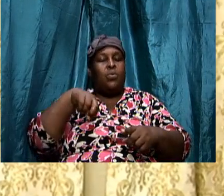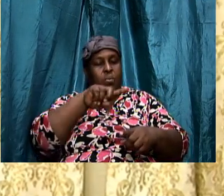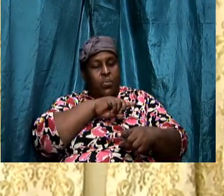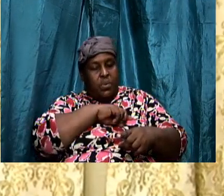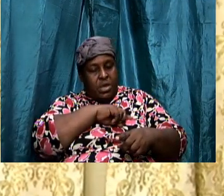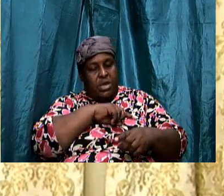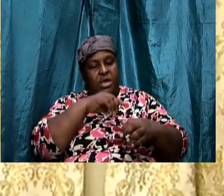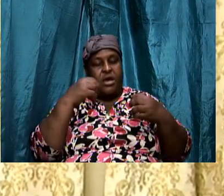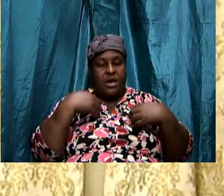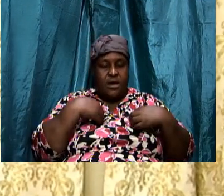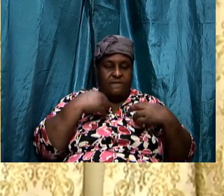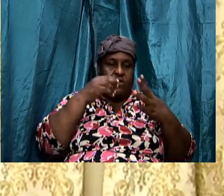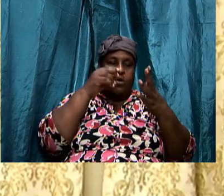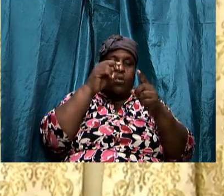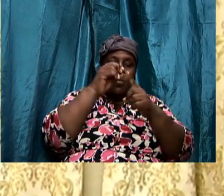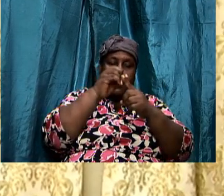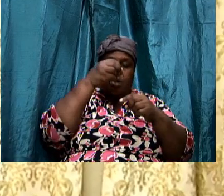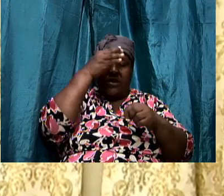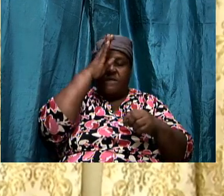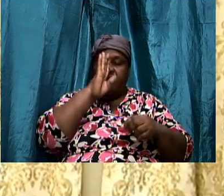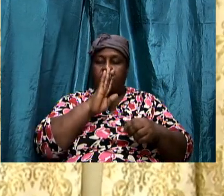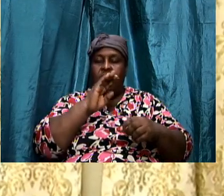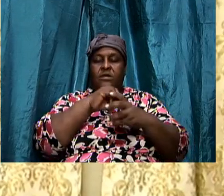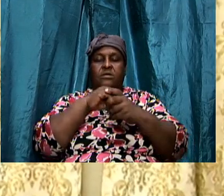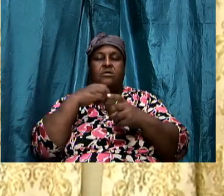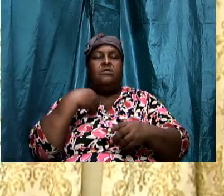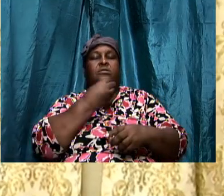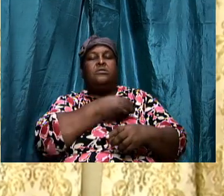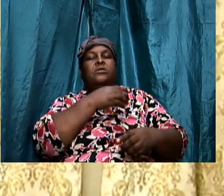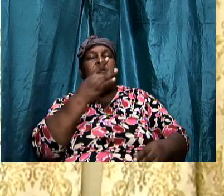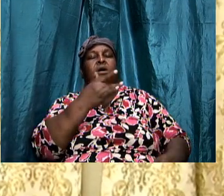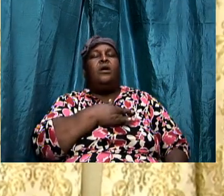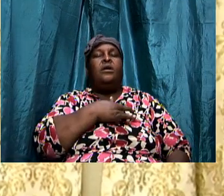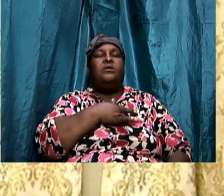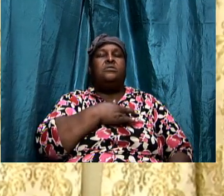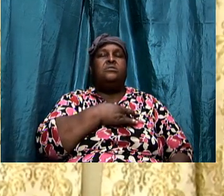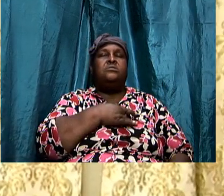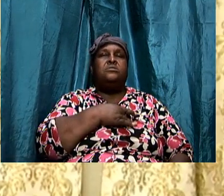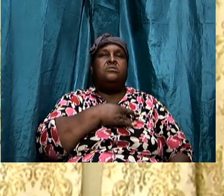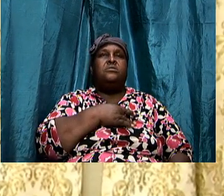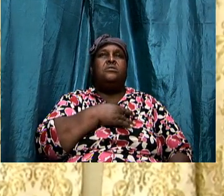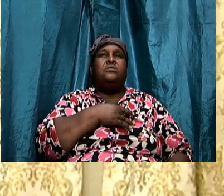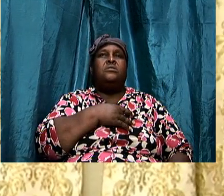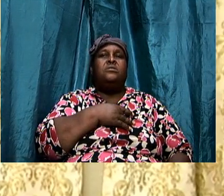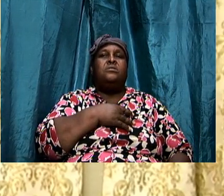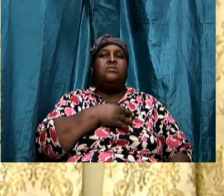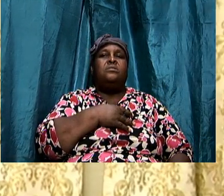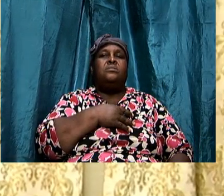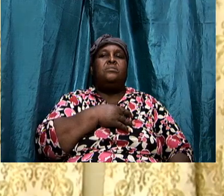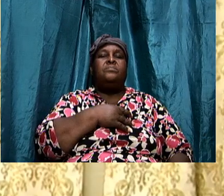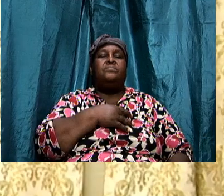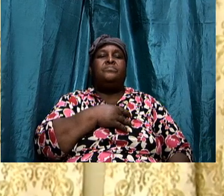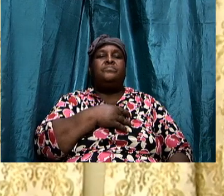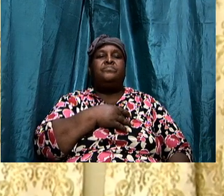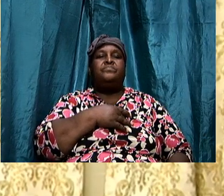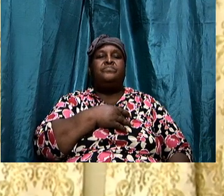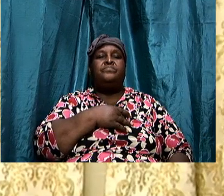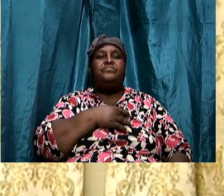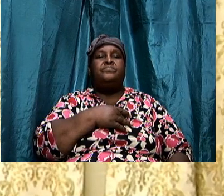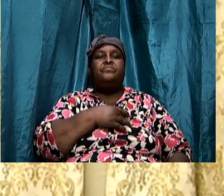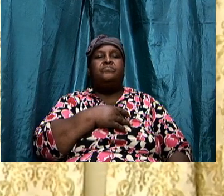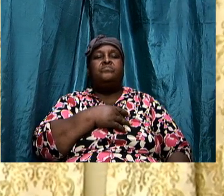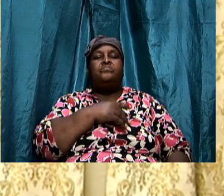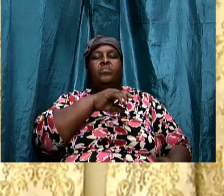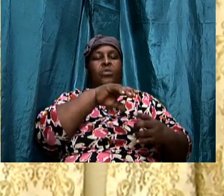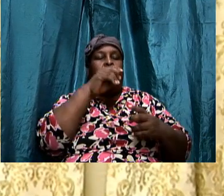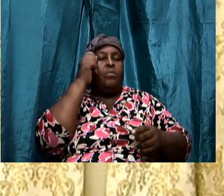use the sword and use it. And the sword is the word of God. Brothers